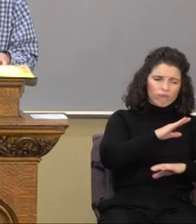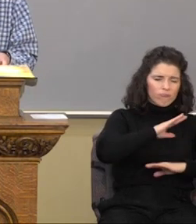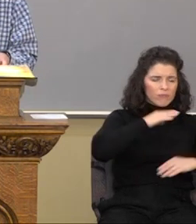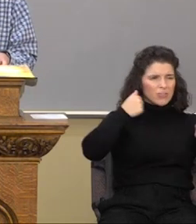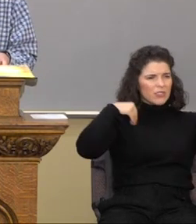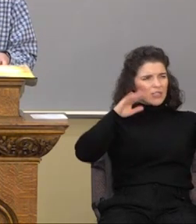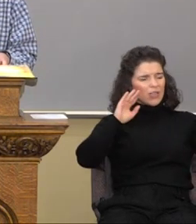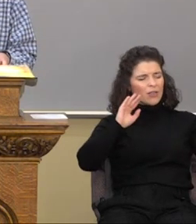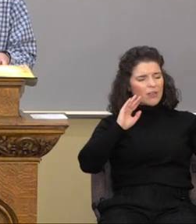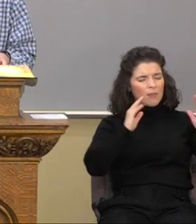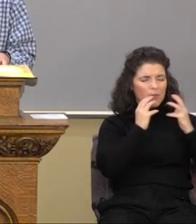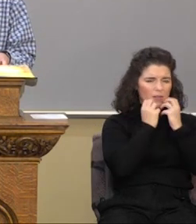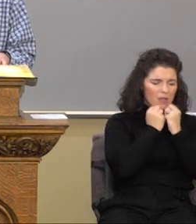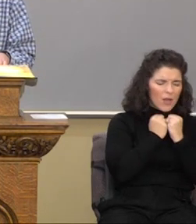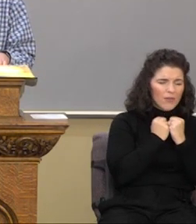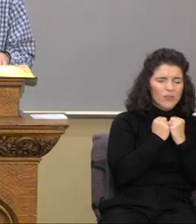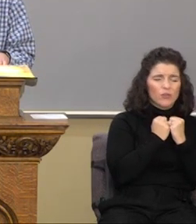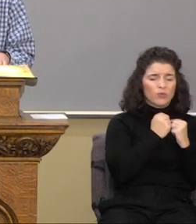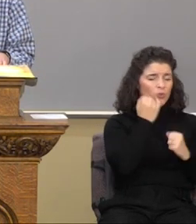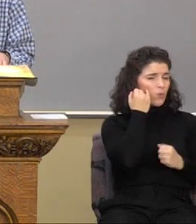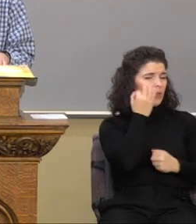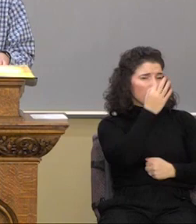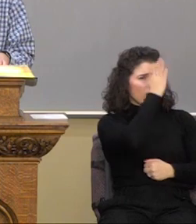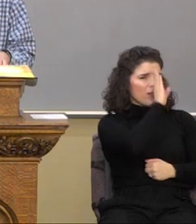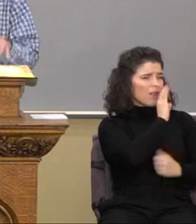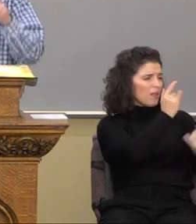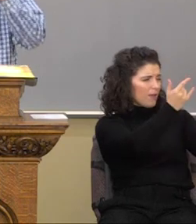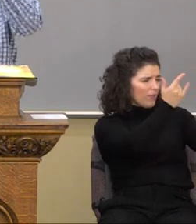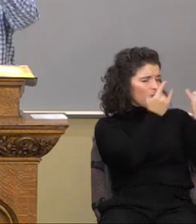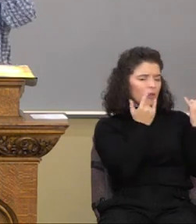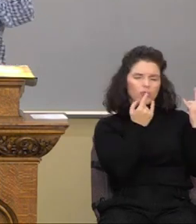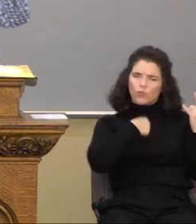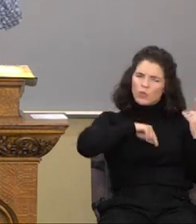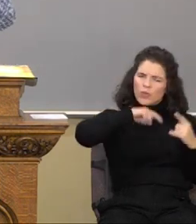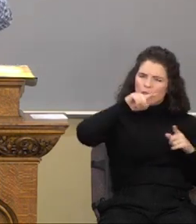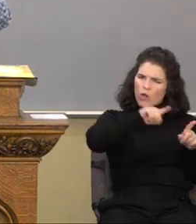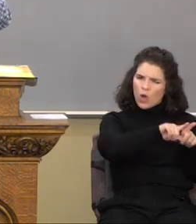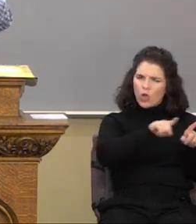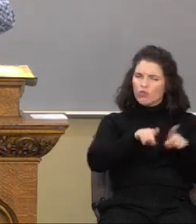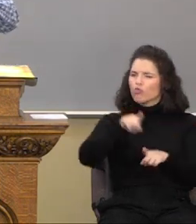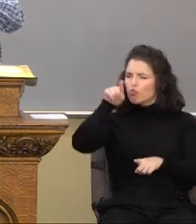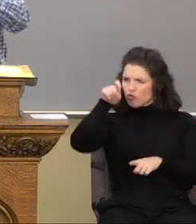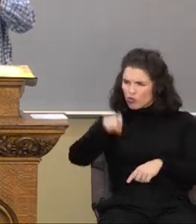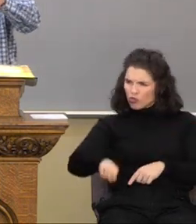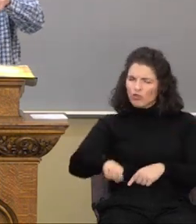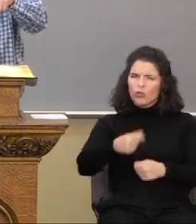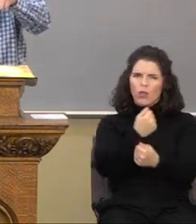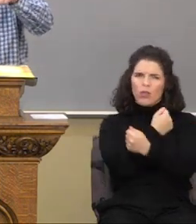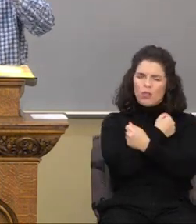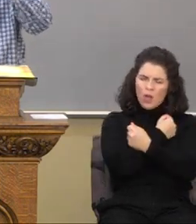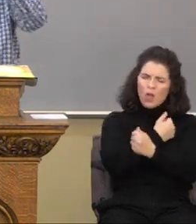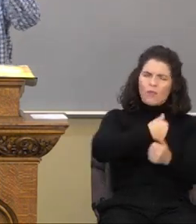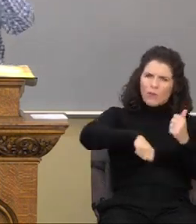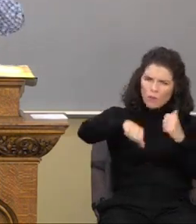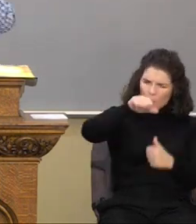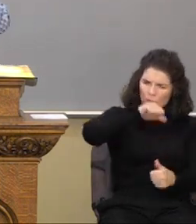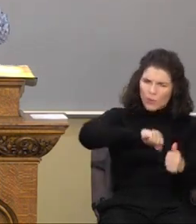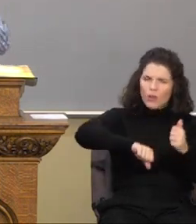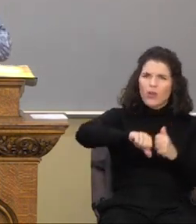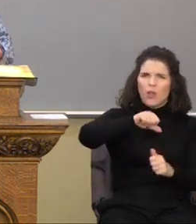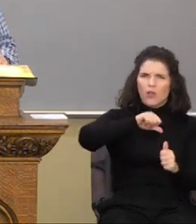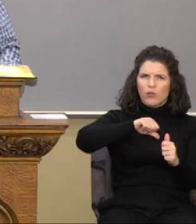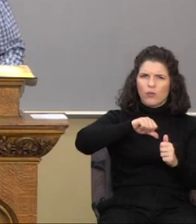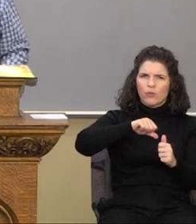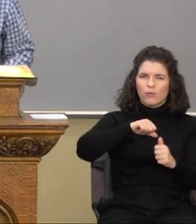we ought also to love one another. Father, there's the standard right there. There is something